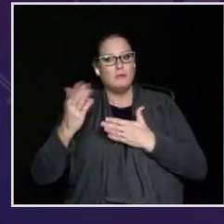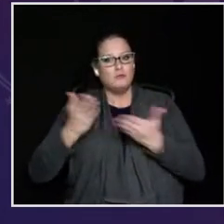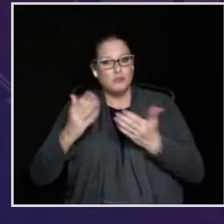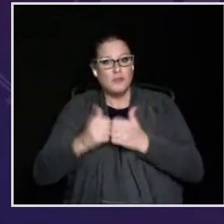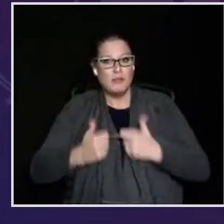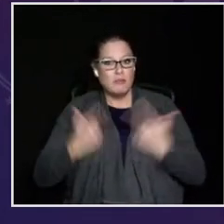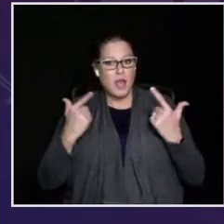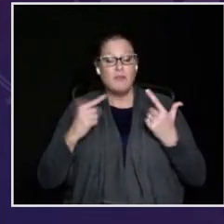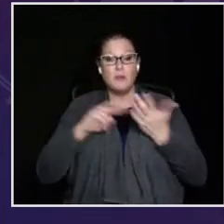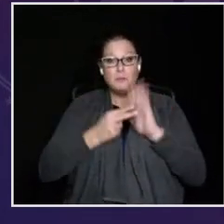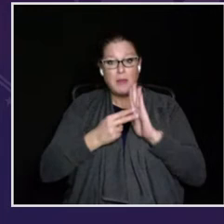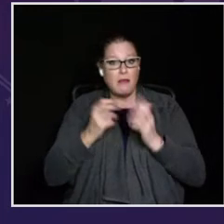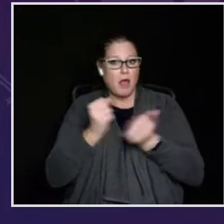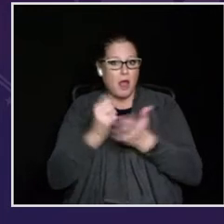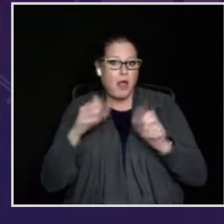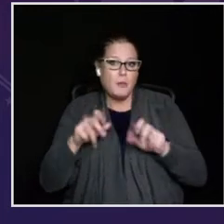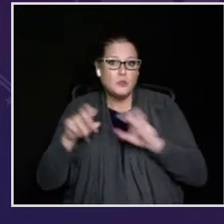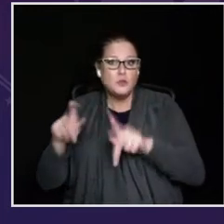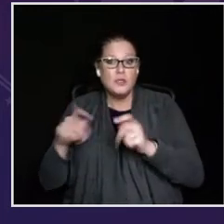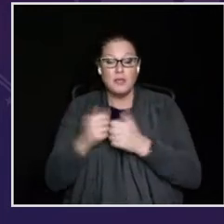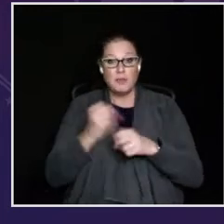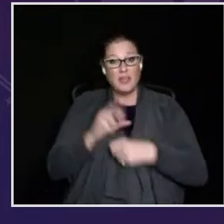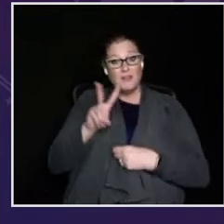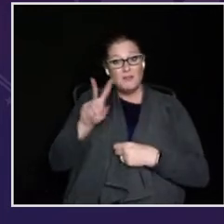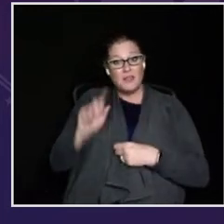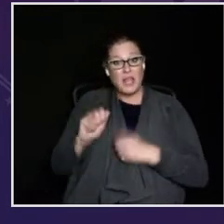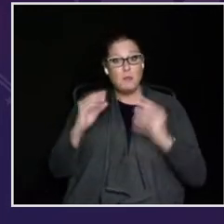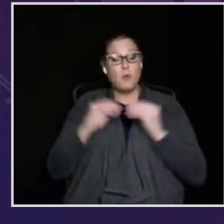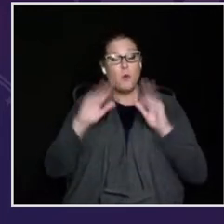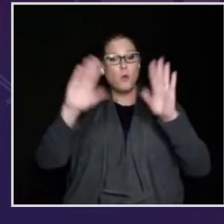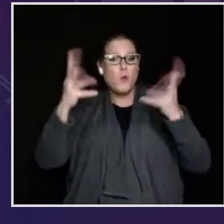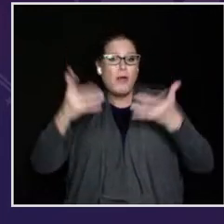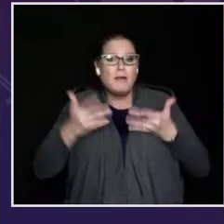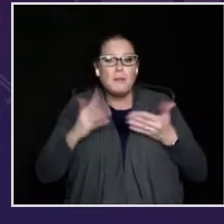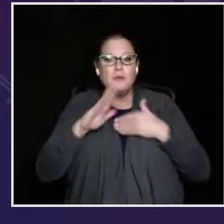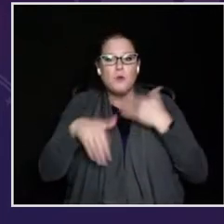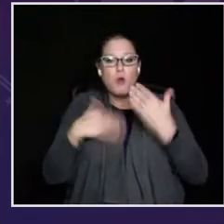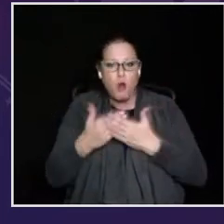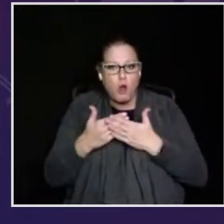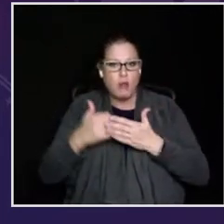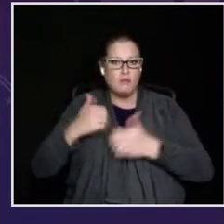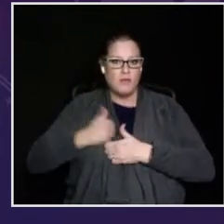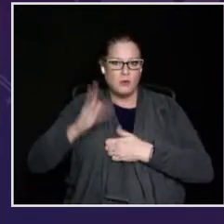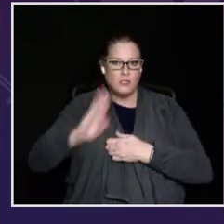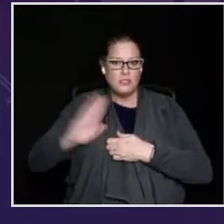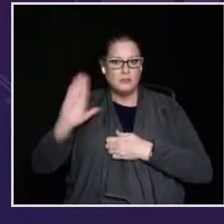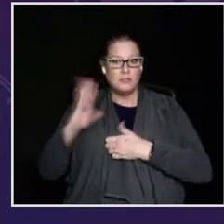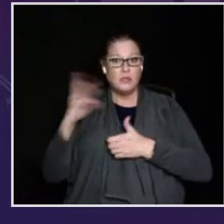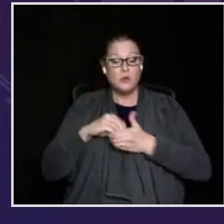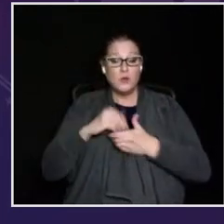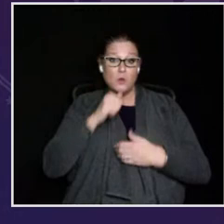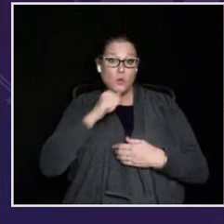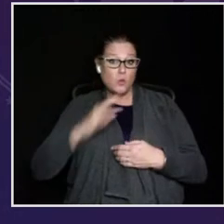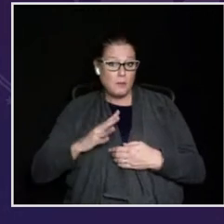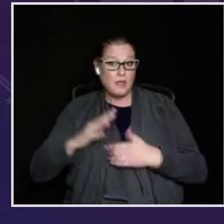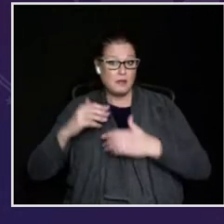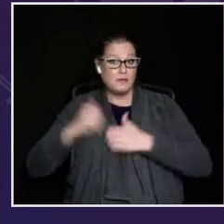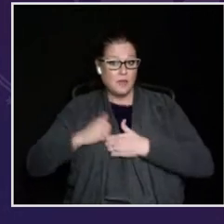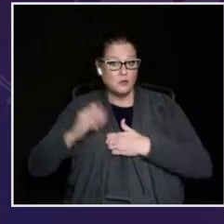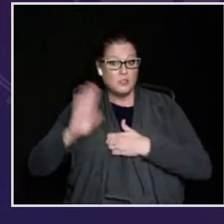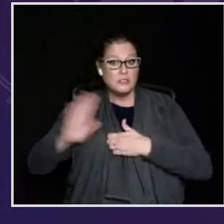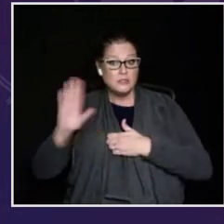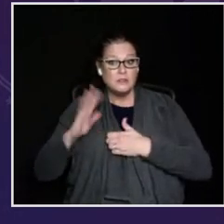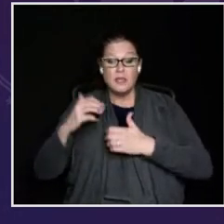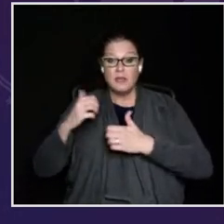That means helping our veterans build civilian lives of meaning and opportunity, making our VA even more welcoming to